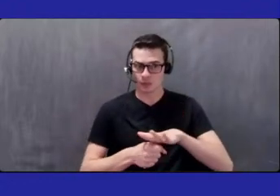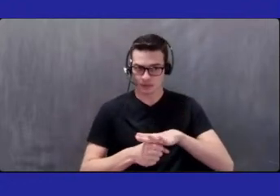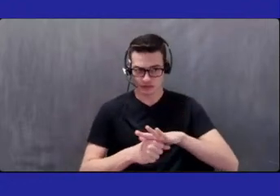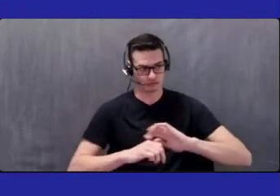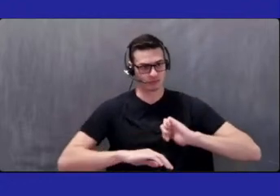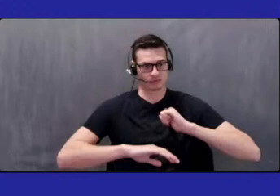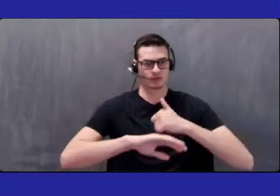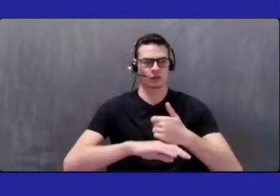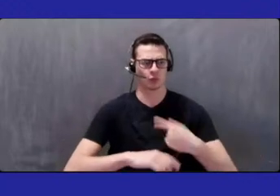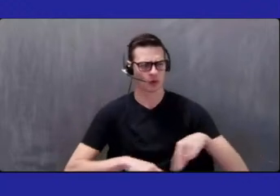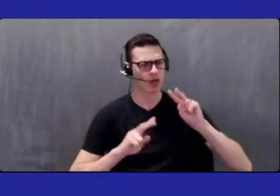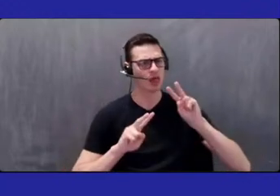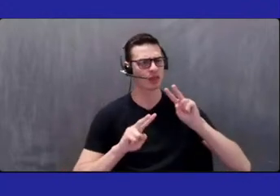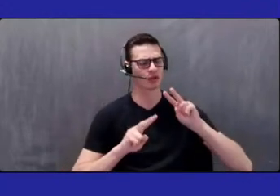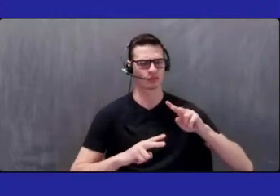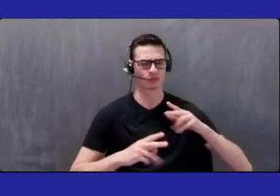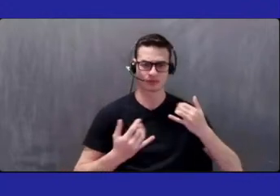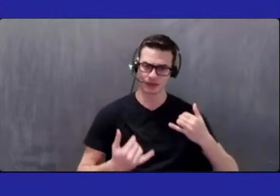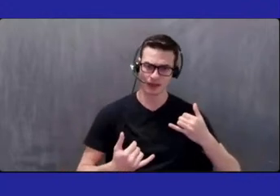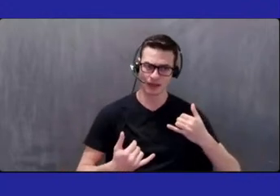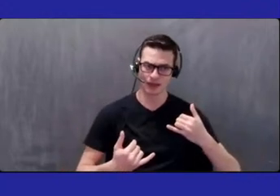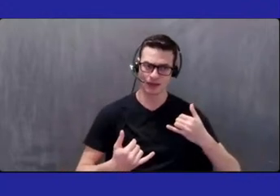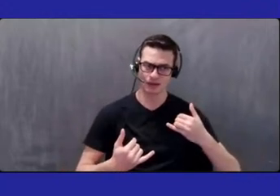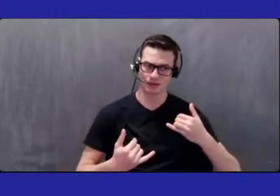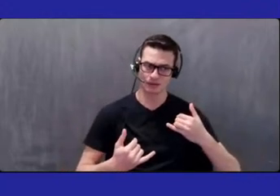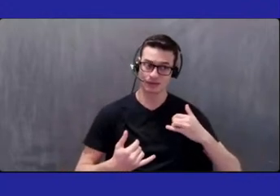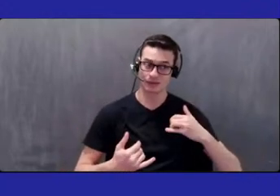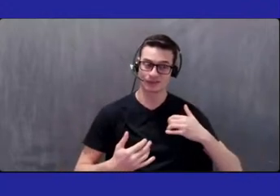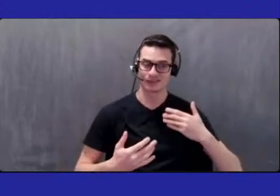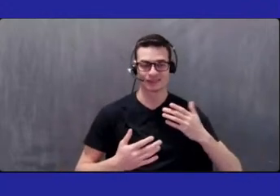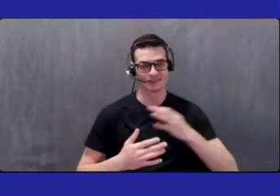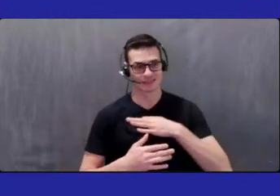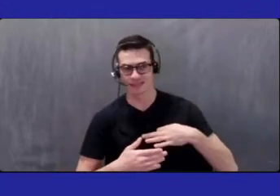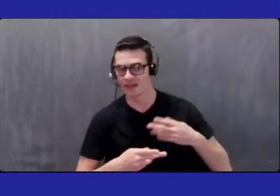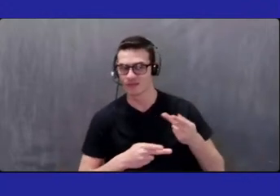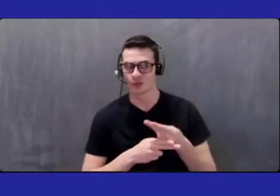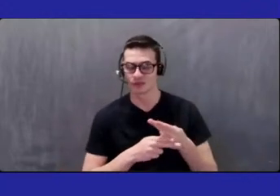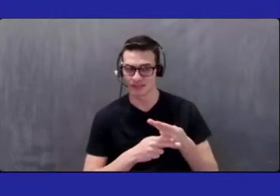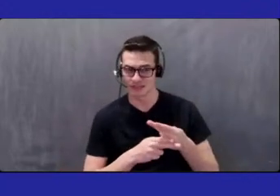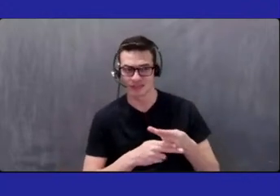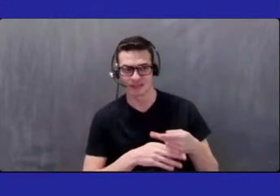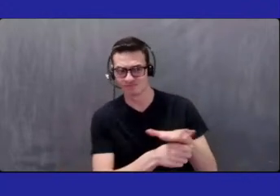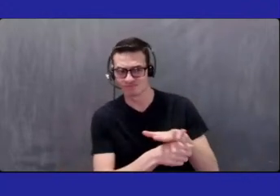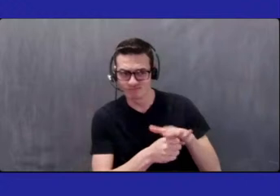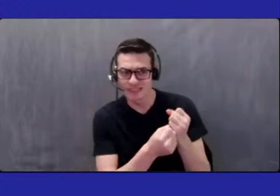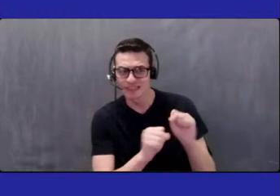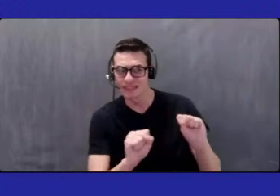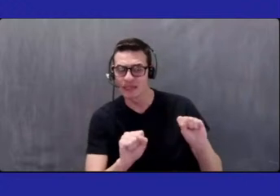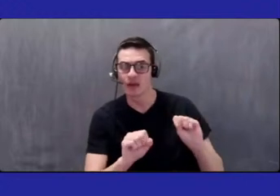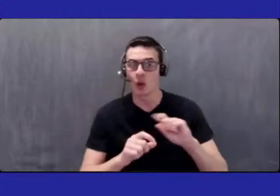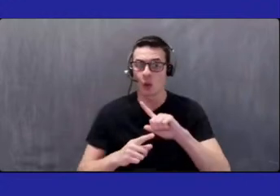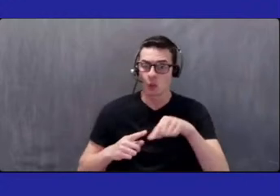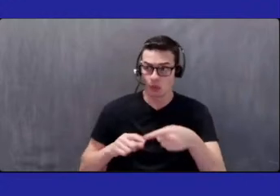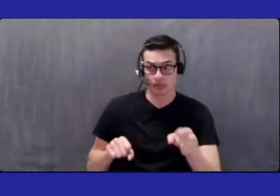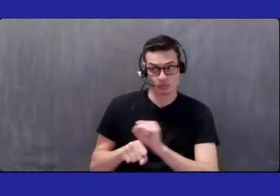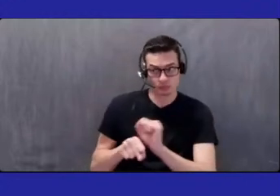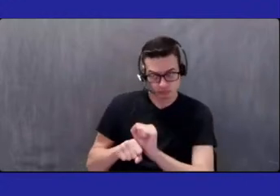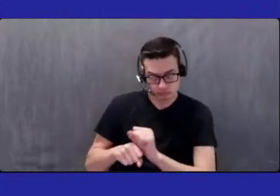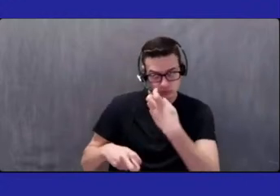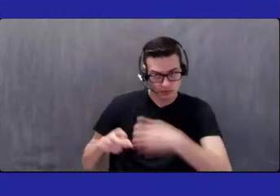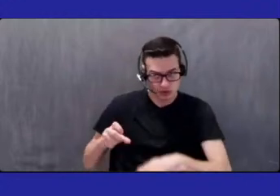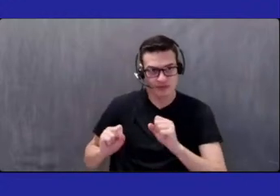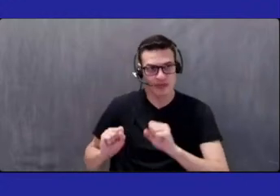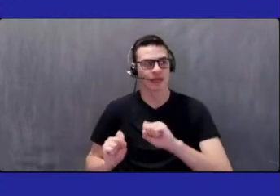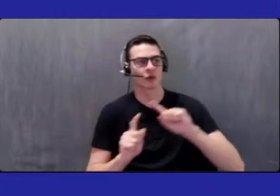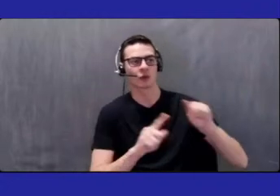for our staff so that they can utilize and have a good safe space for them as well to kind of decompress while they're doing all the hard work that they usually do.